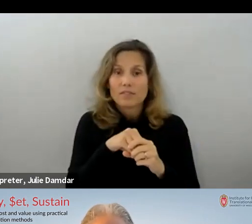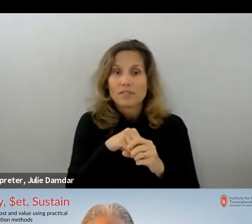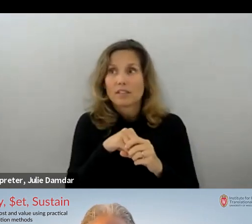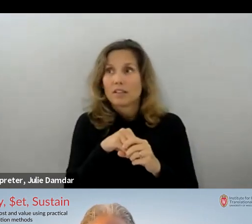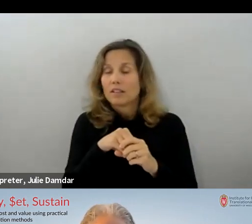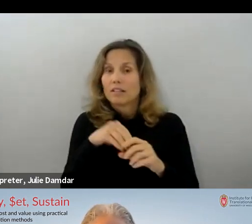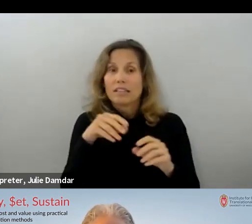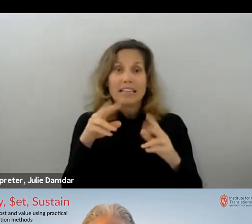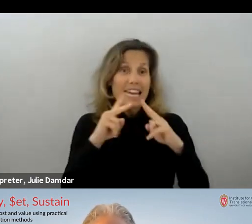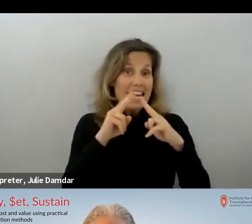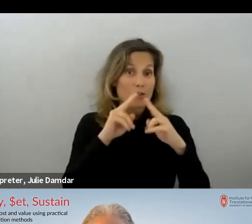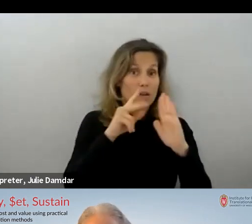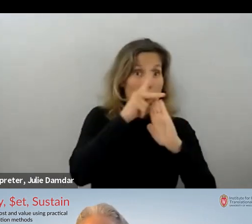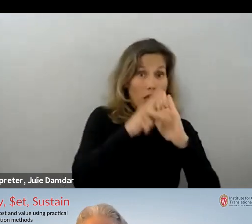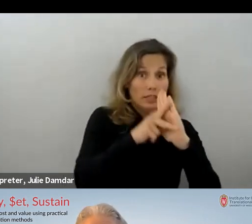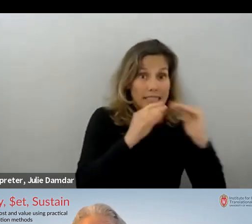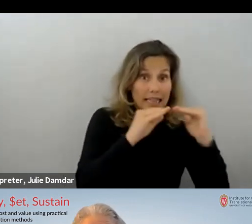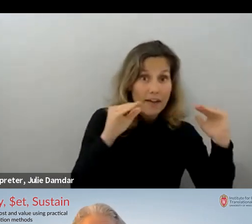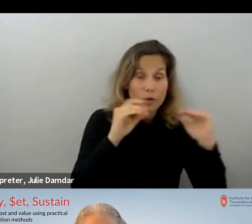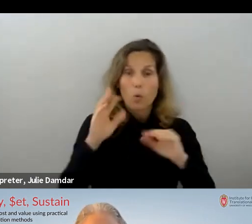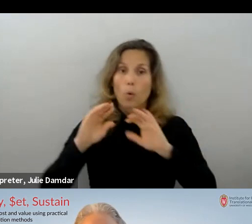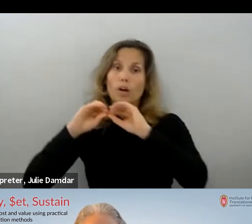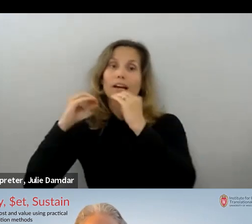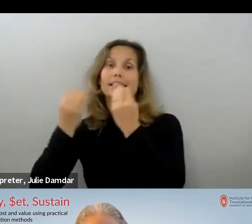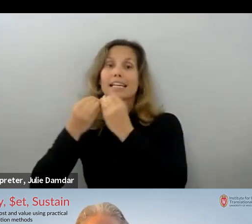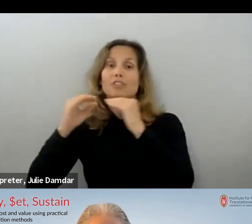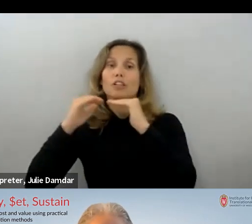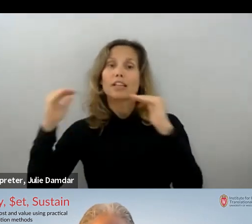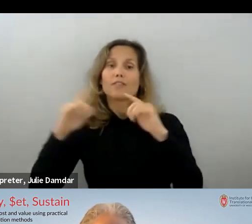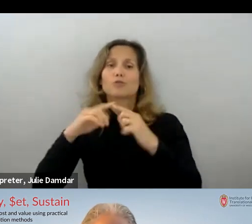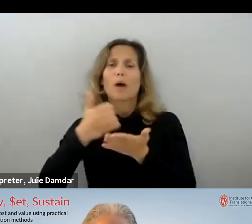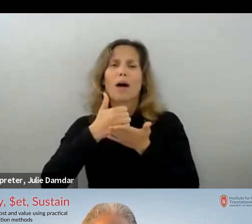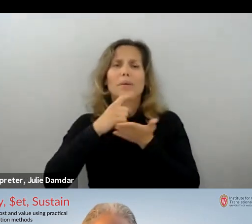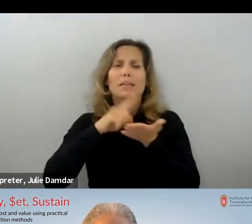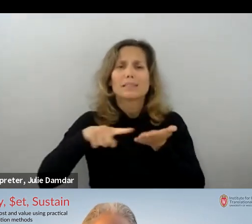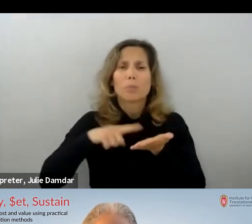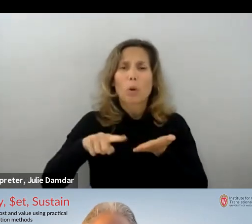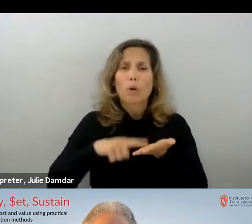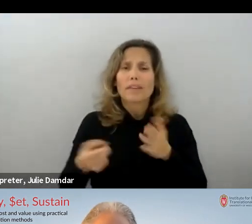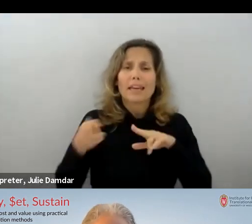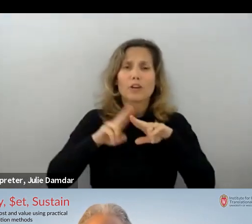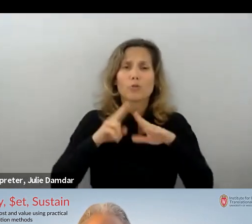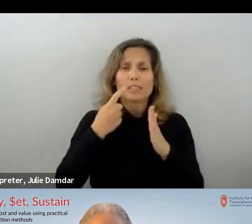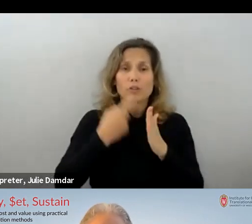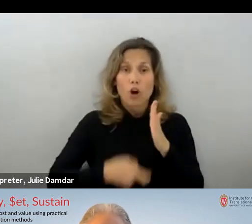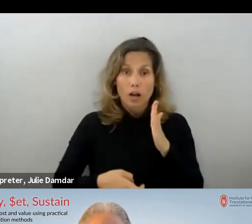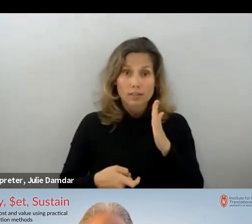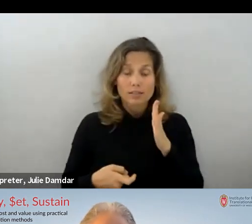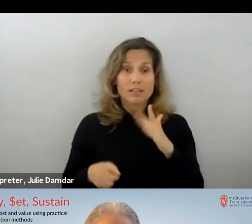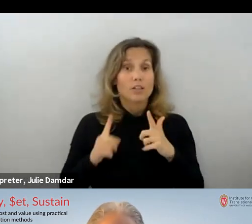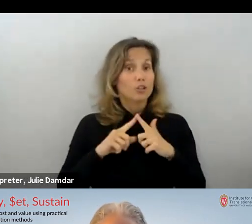level to help support or explore those increased costs that might be needed to sustain